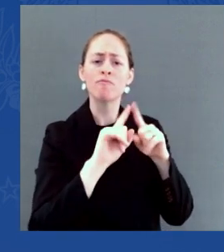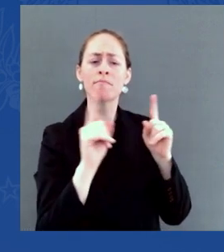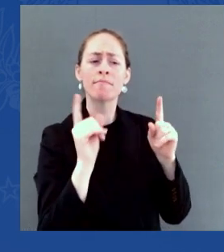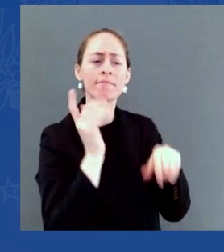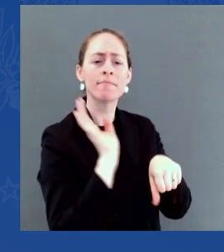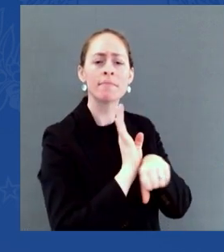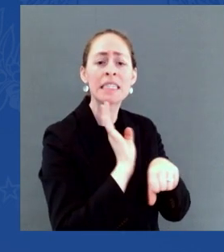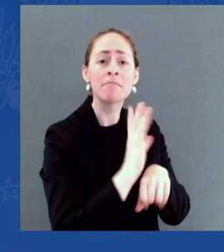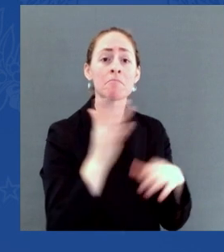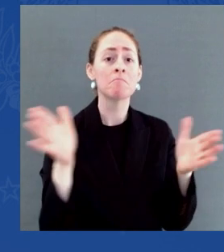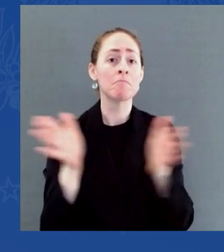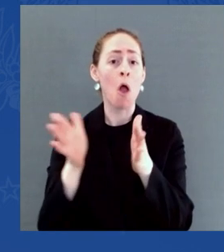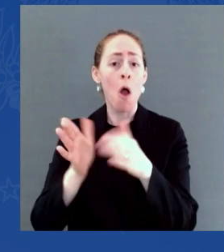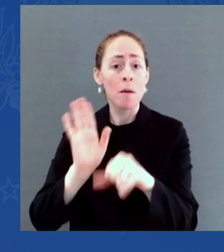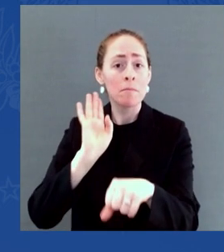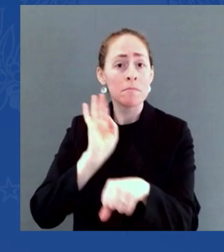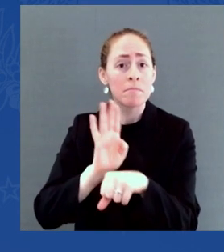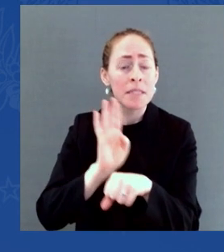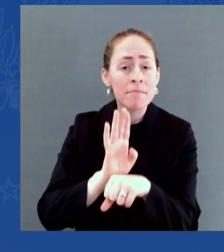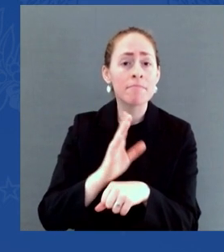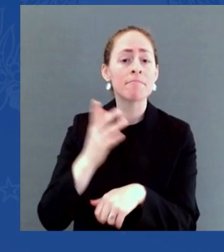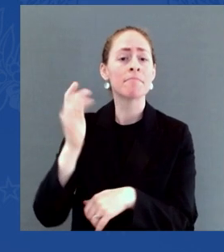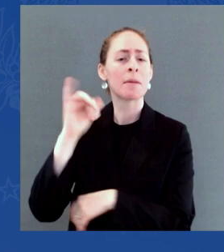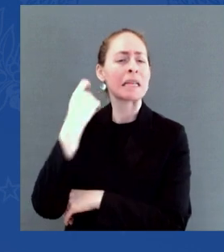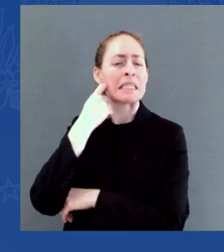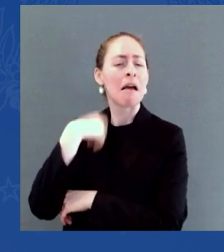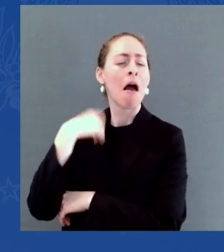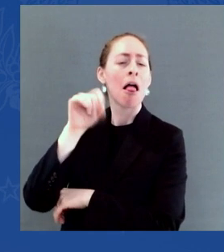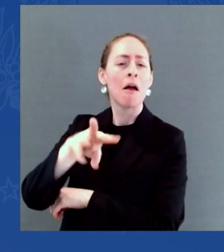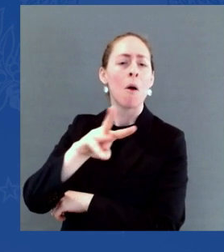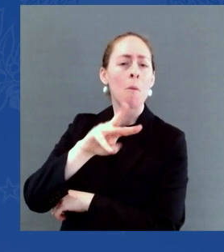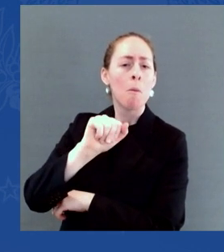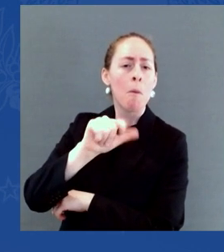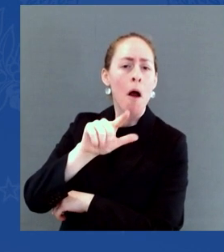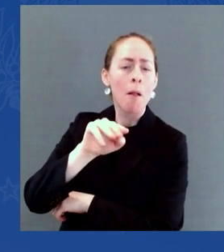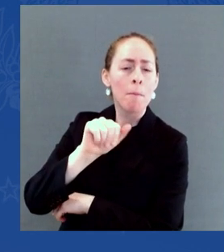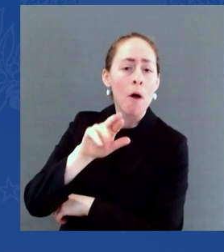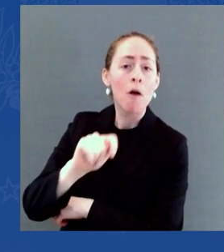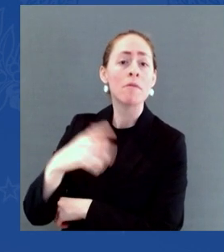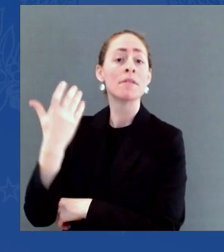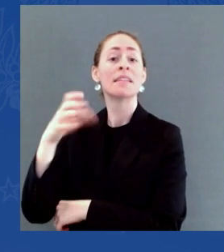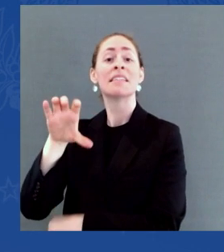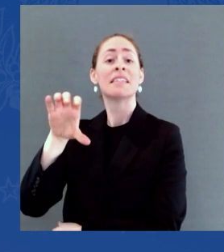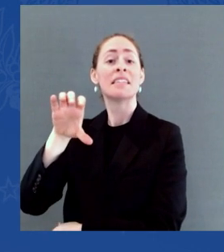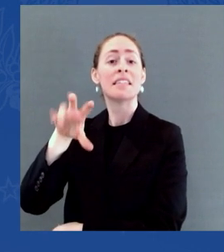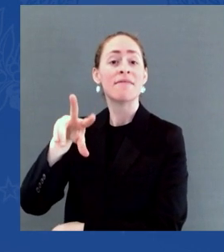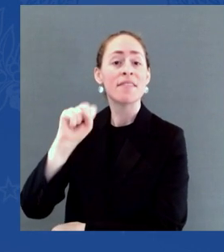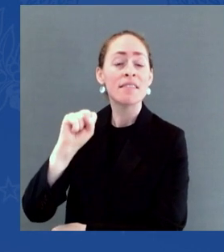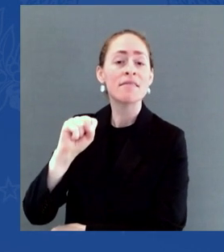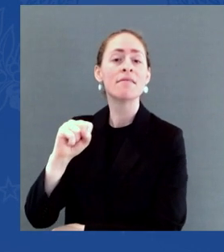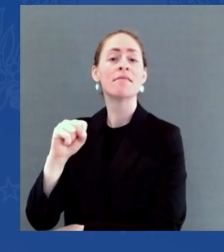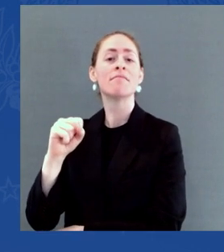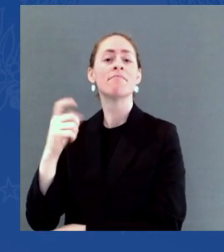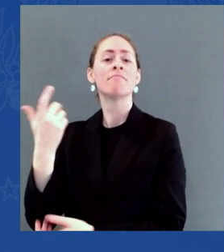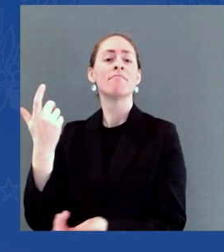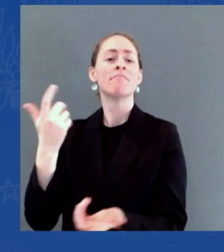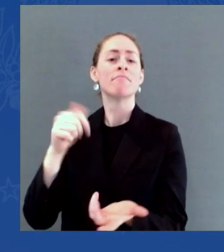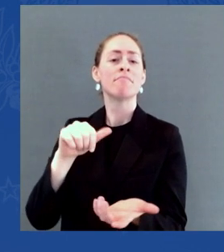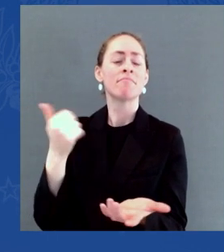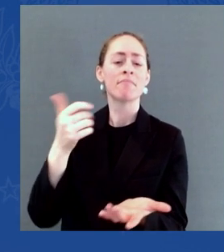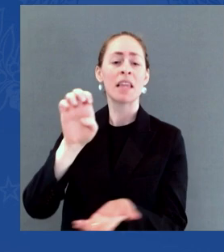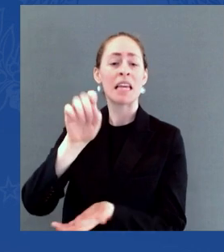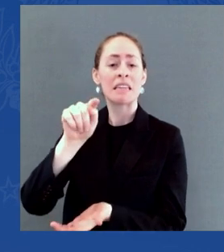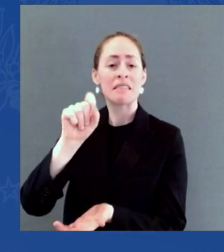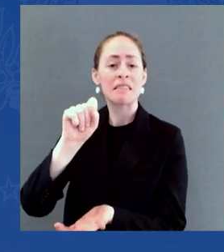CVS, Samsung, Mattel, Etsy, and QVC. My administration has been working with